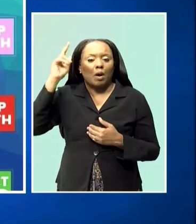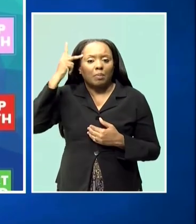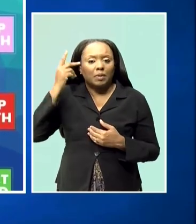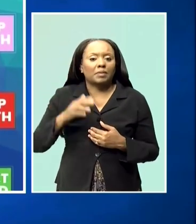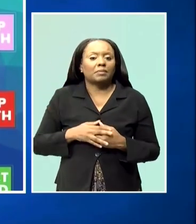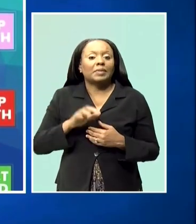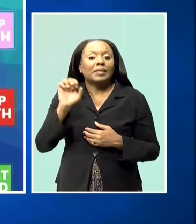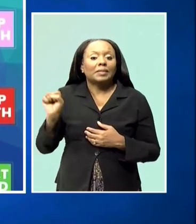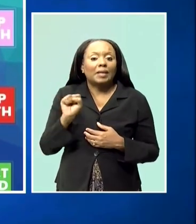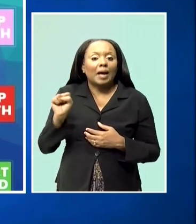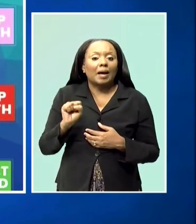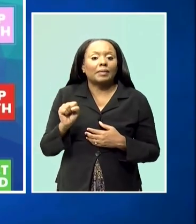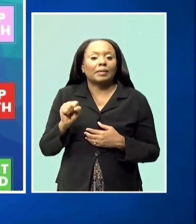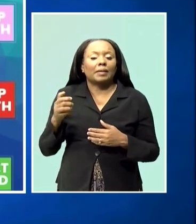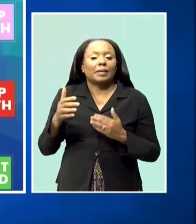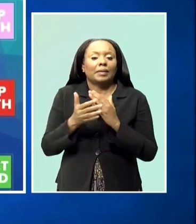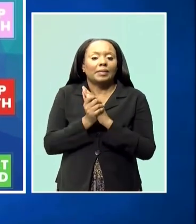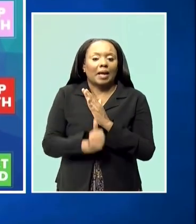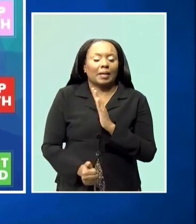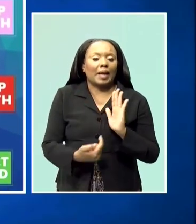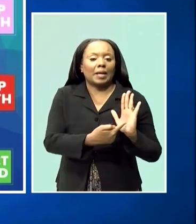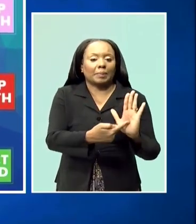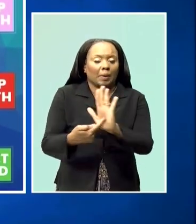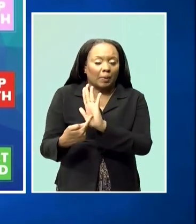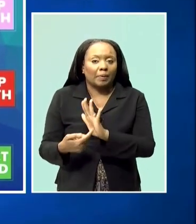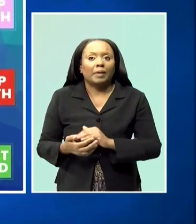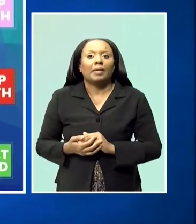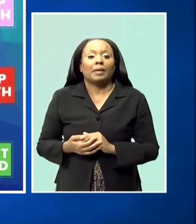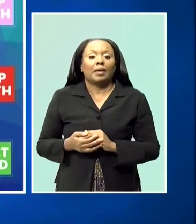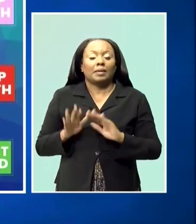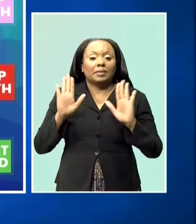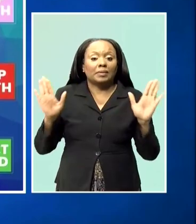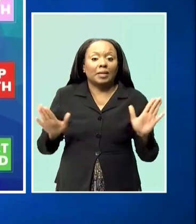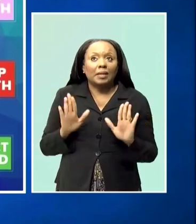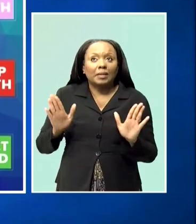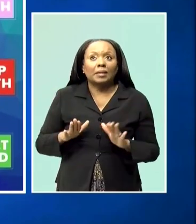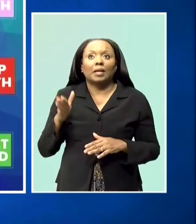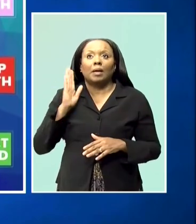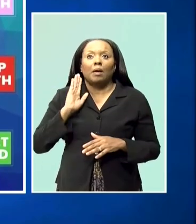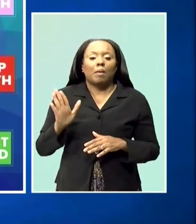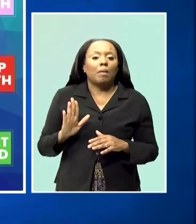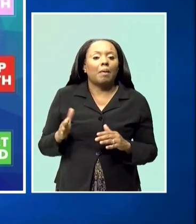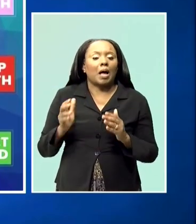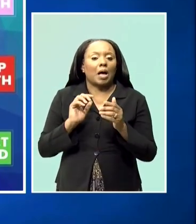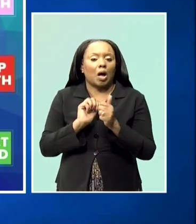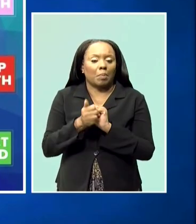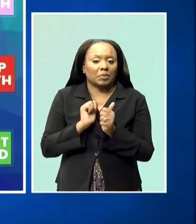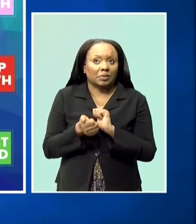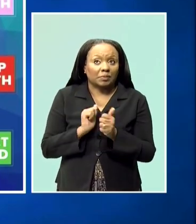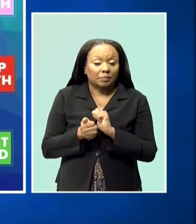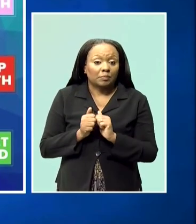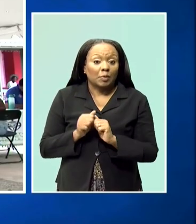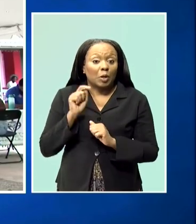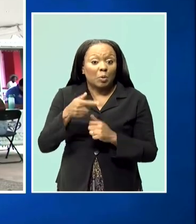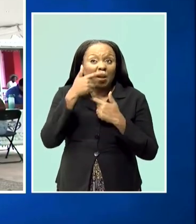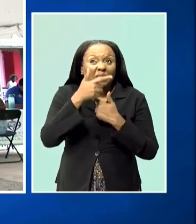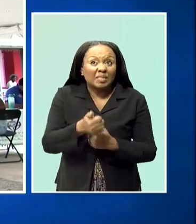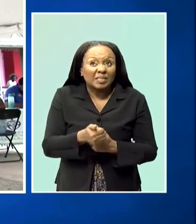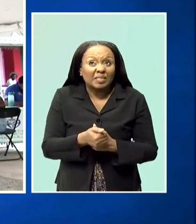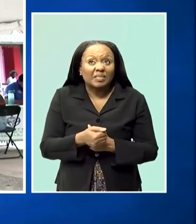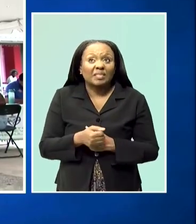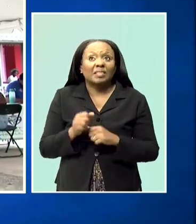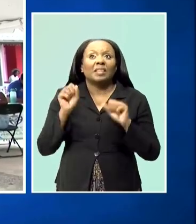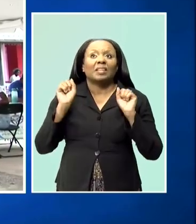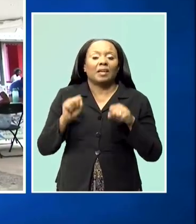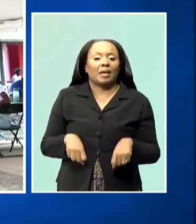Talent Expo at the ministry's Haggett Hall headquarters and then Sunday will be the Battle of the Sexes event. Now check out the Ministry of Youth's social